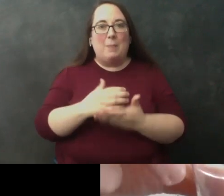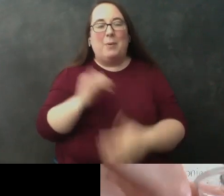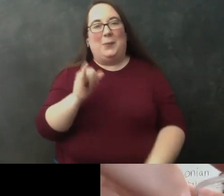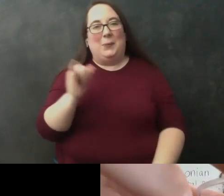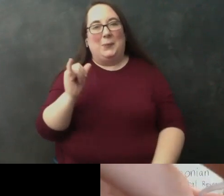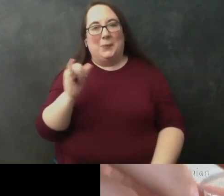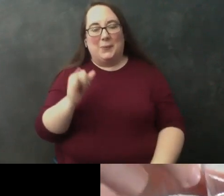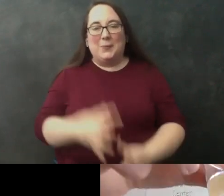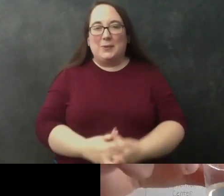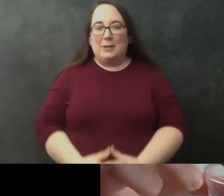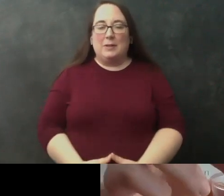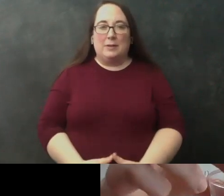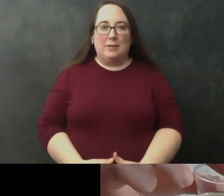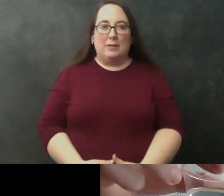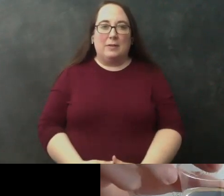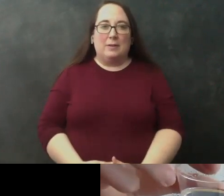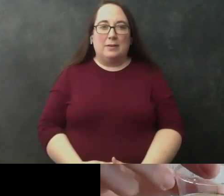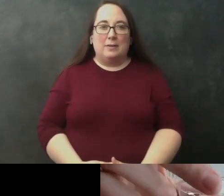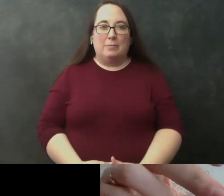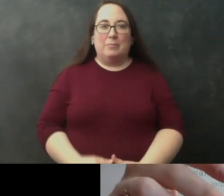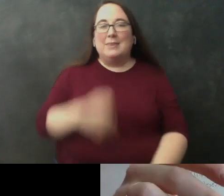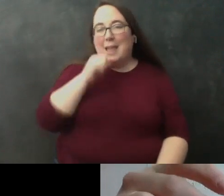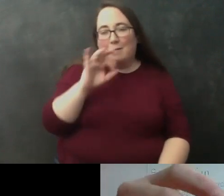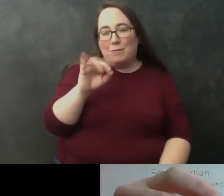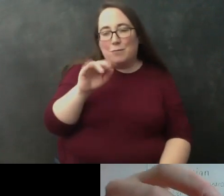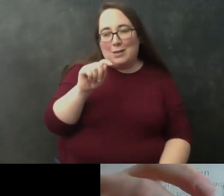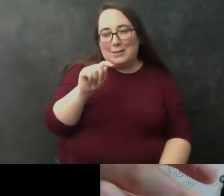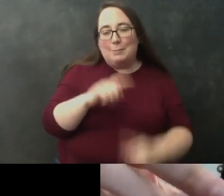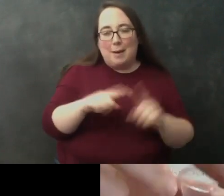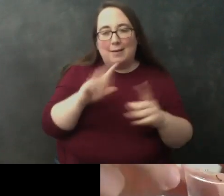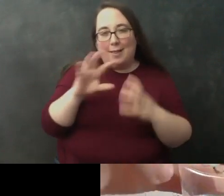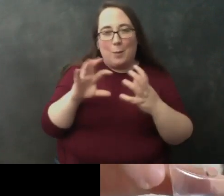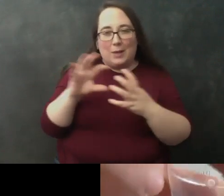all right frost is not the right term but it's clouded